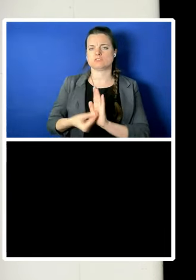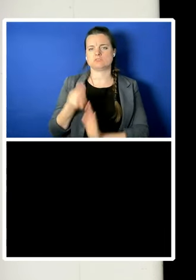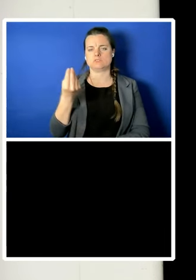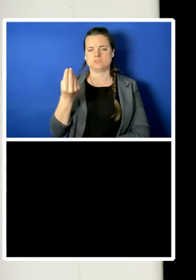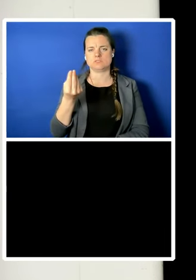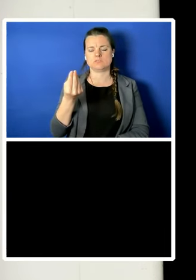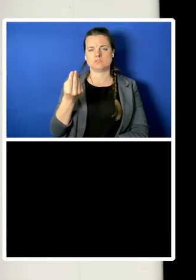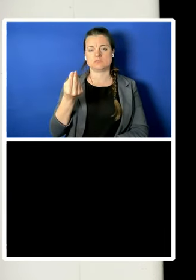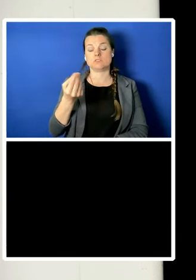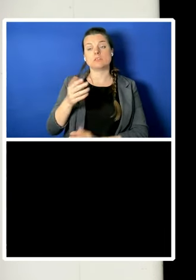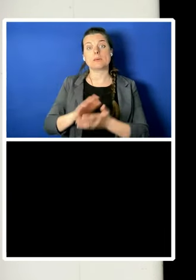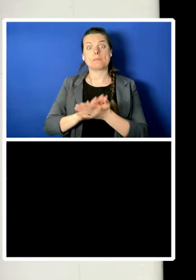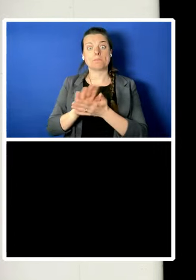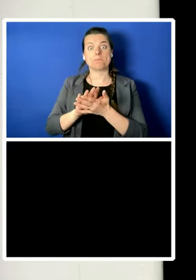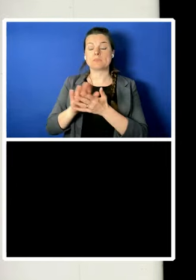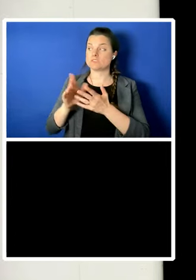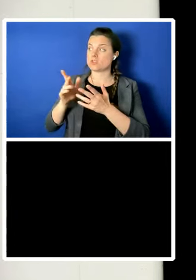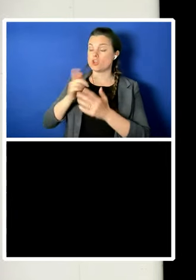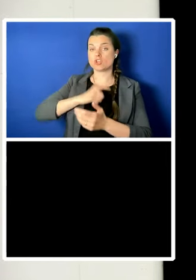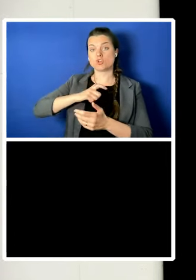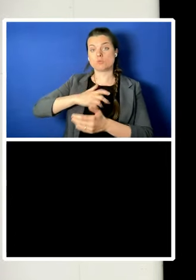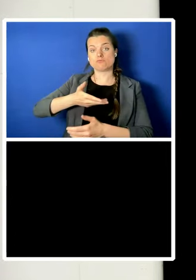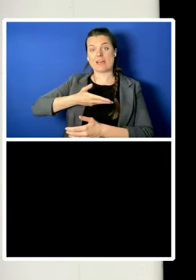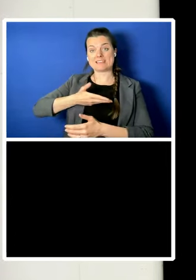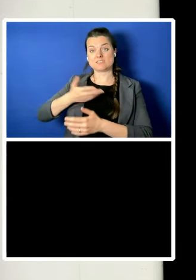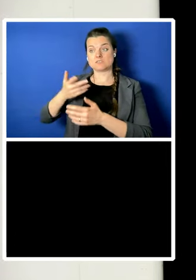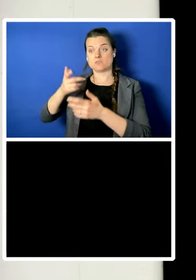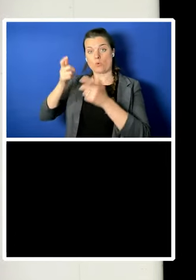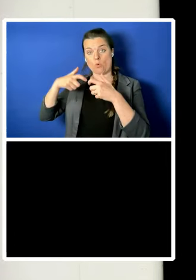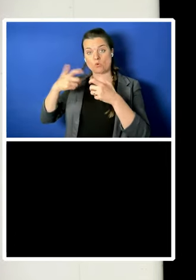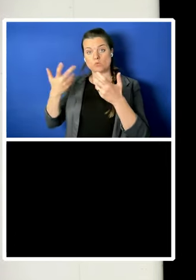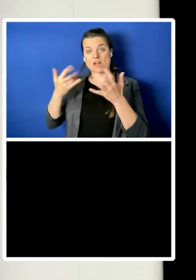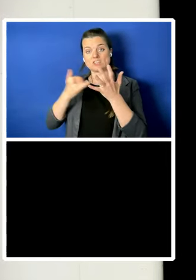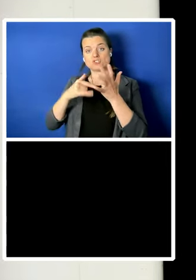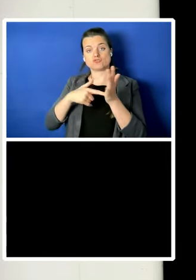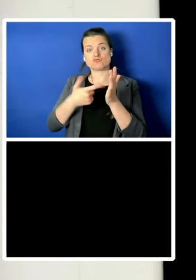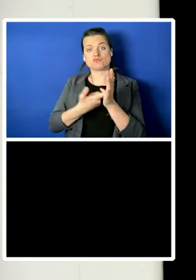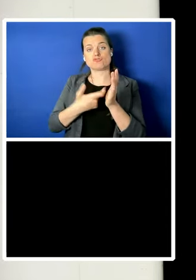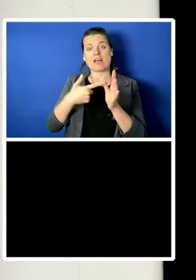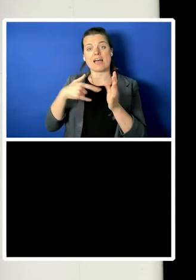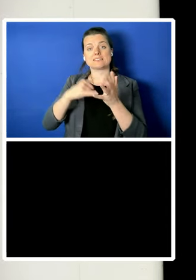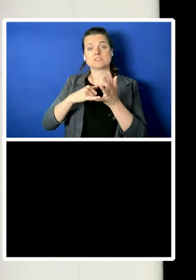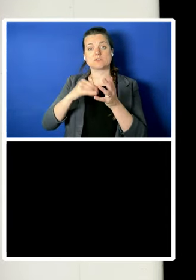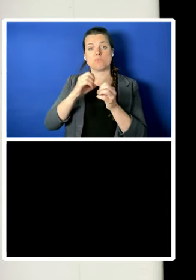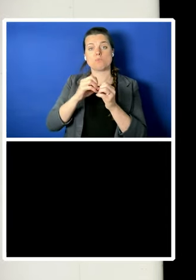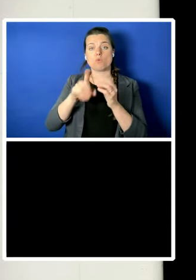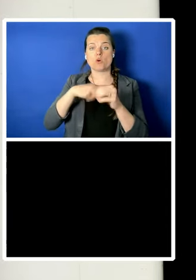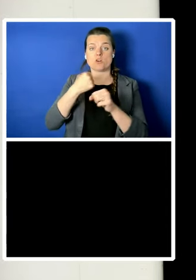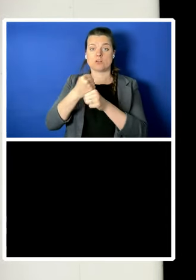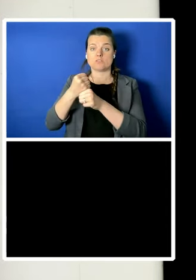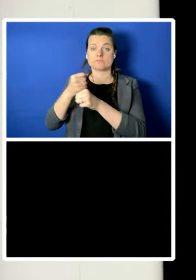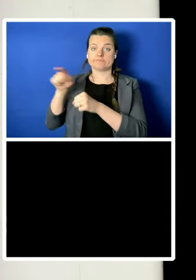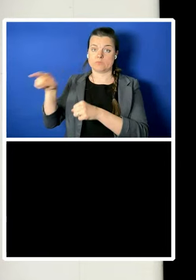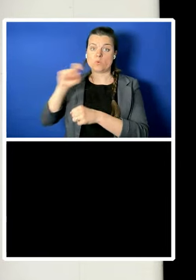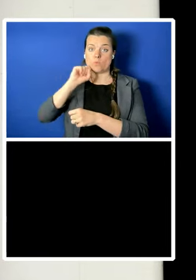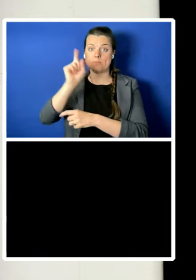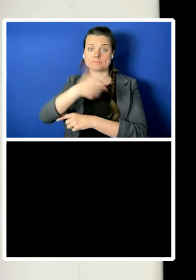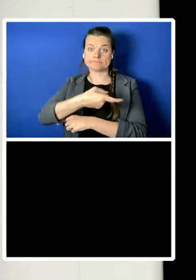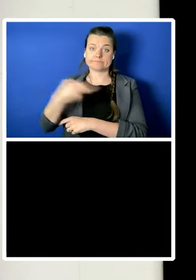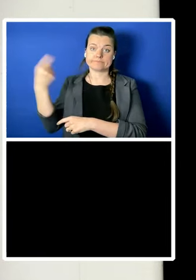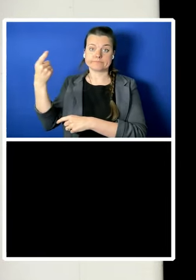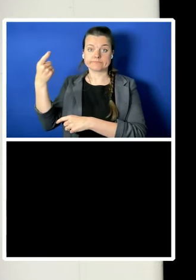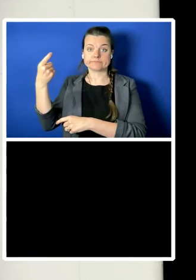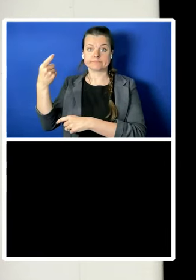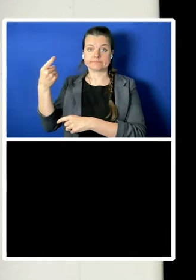Rights in Strasbourg almost inevitable. And the moment, the moment such a claim